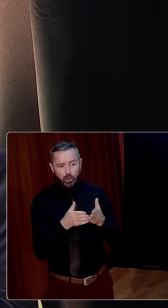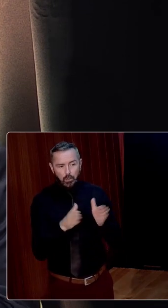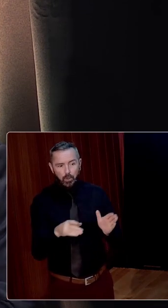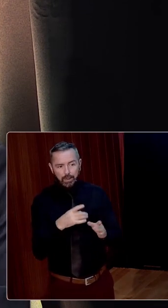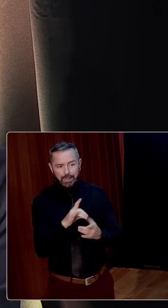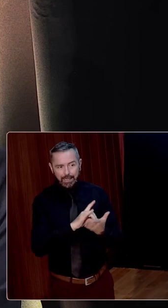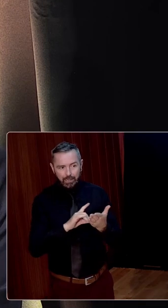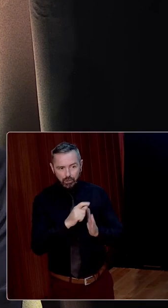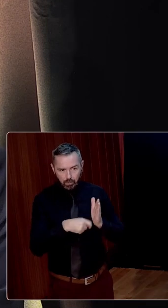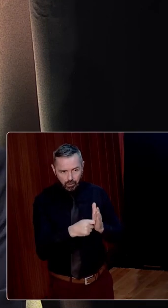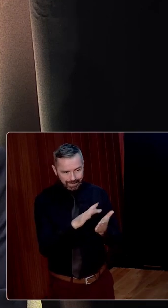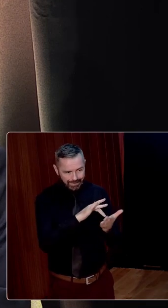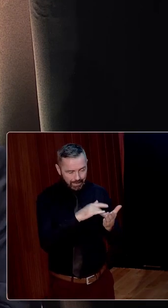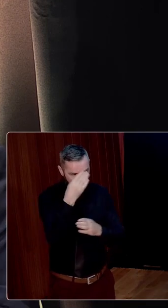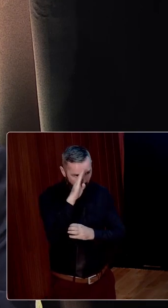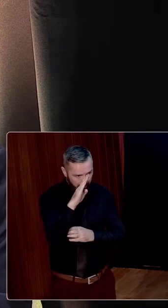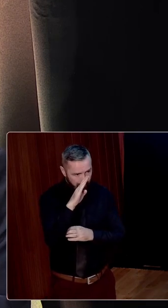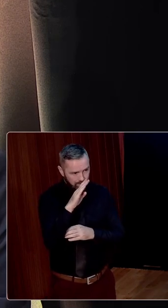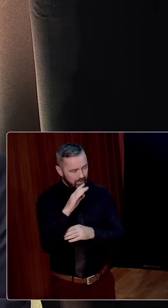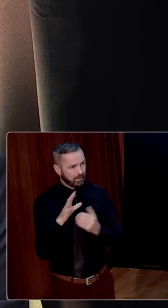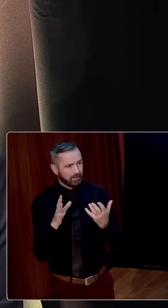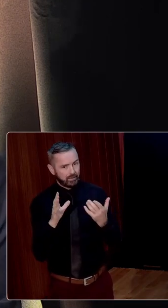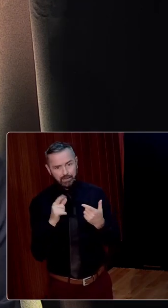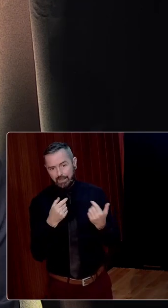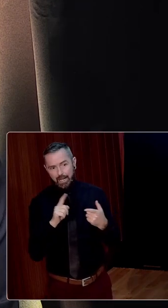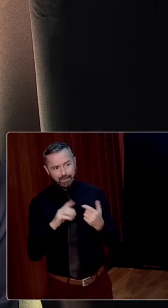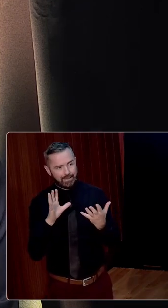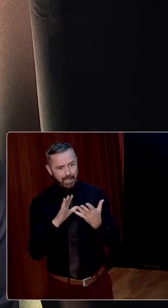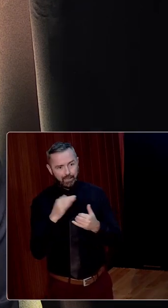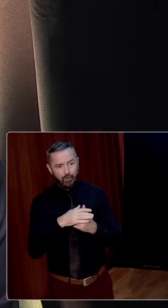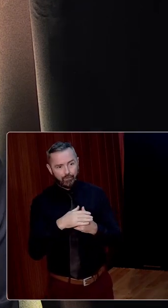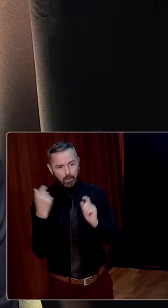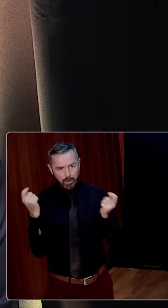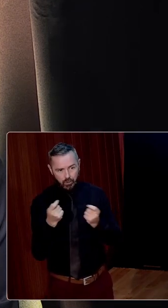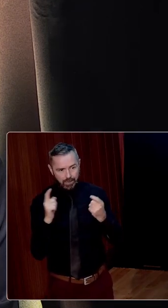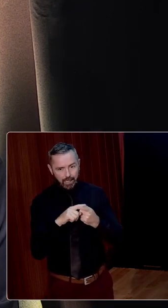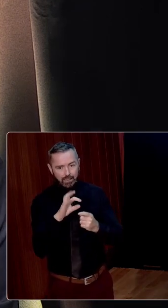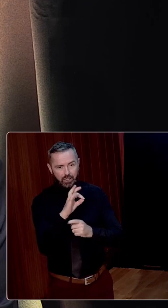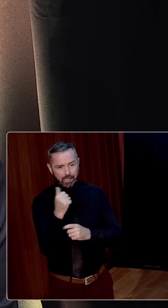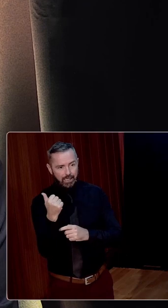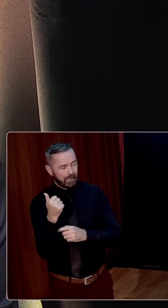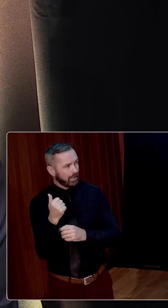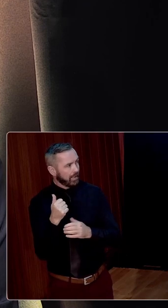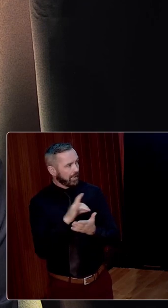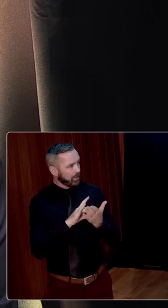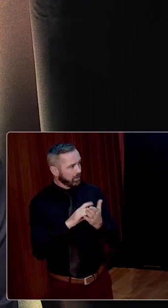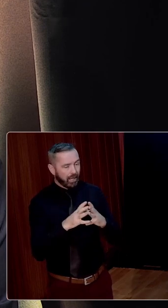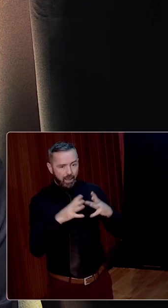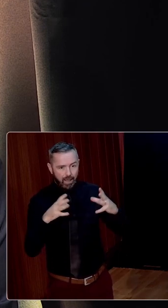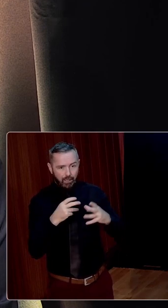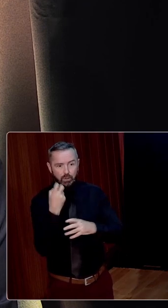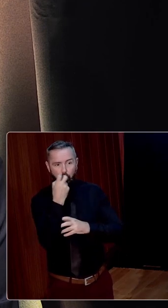projects, Century Ireland, the main online portal for the Irish Decade of Commemorations and the GAA Oral History, which is the largest oral